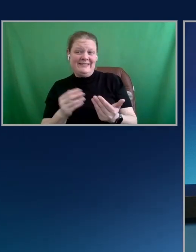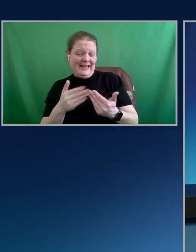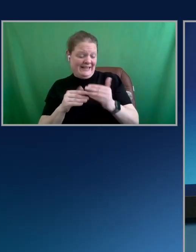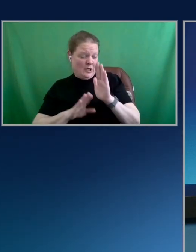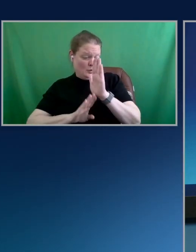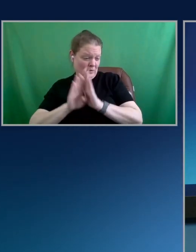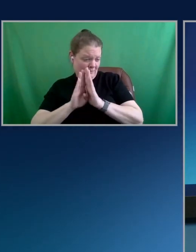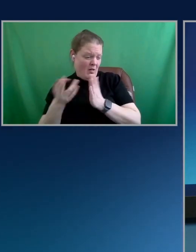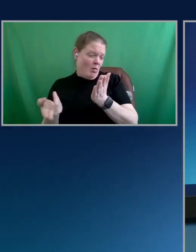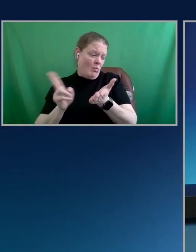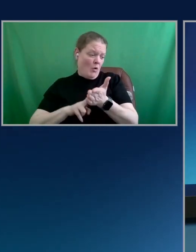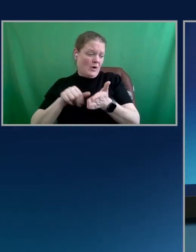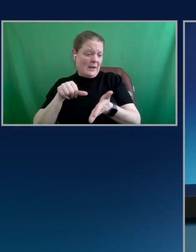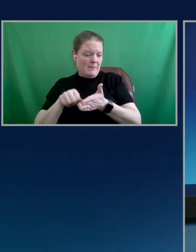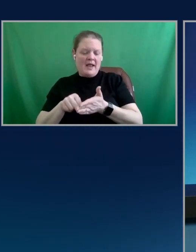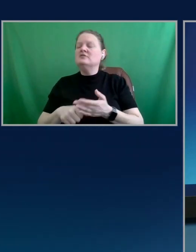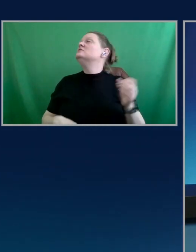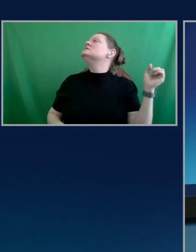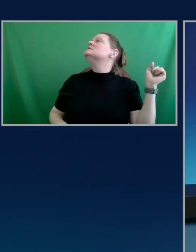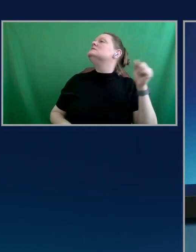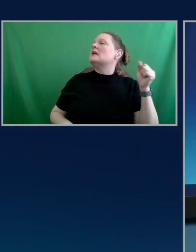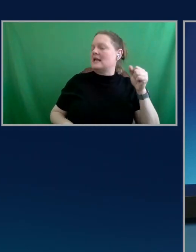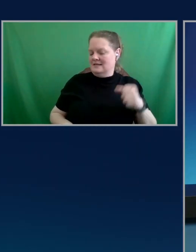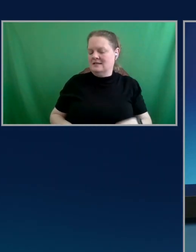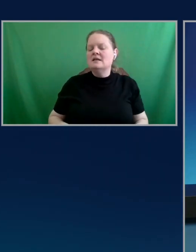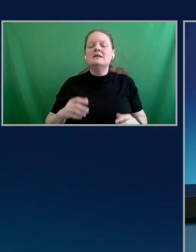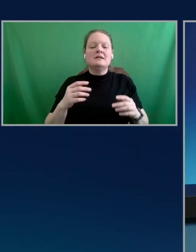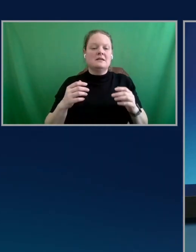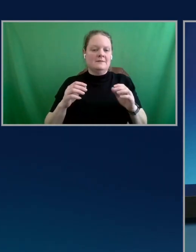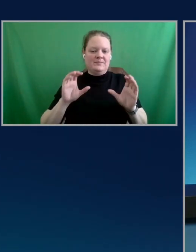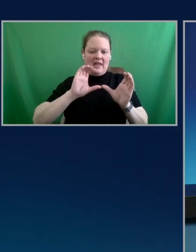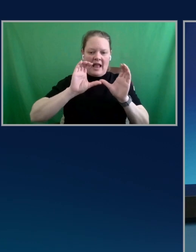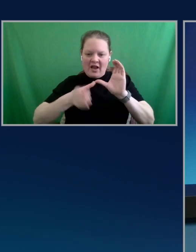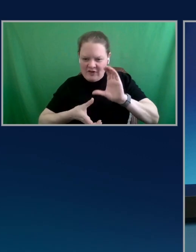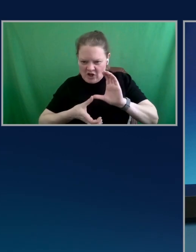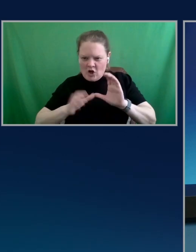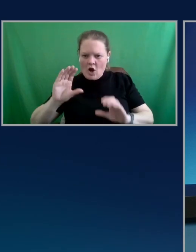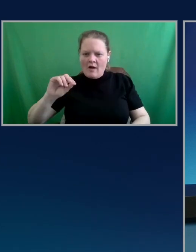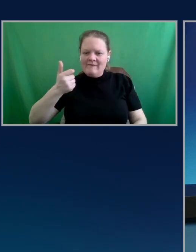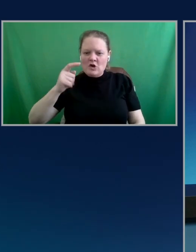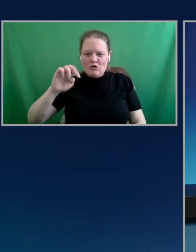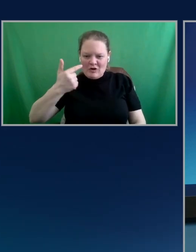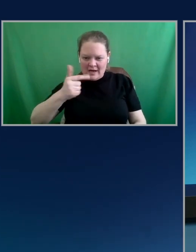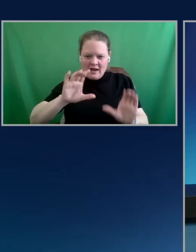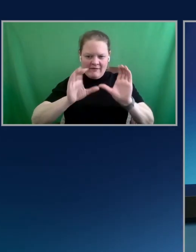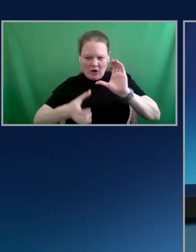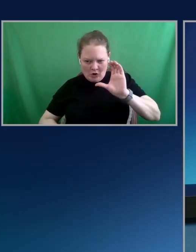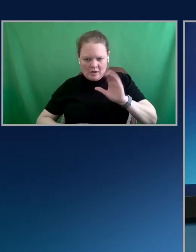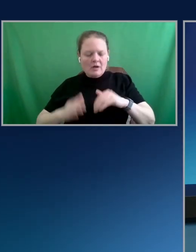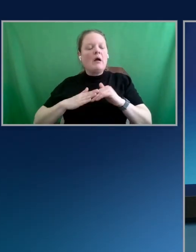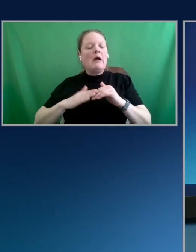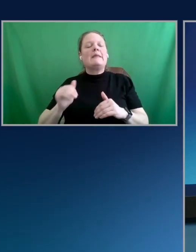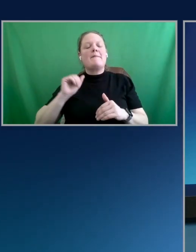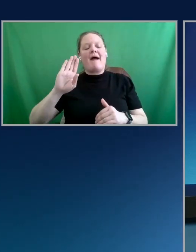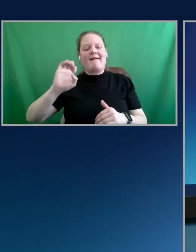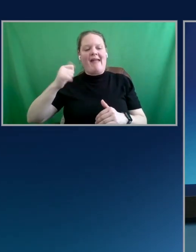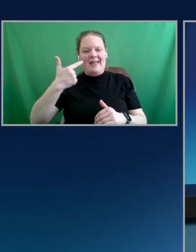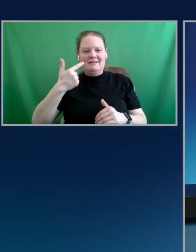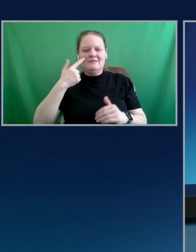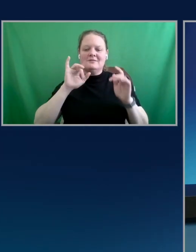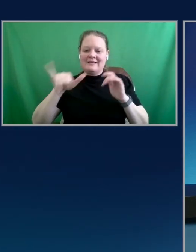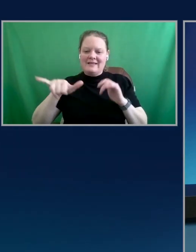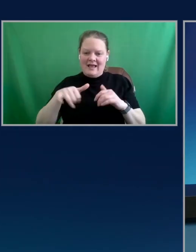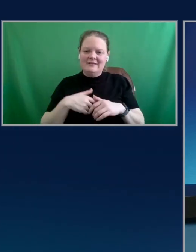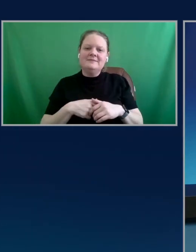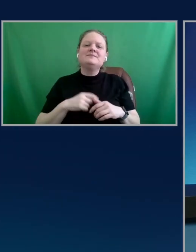with Amplify. Yes. Yes. And so configuring auth on your backend looks just like this. so if I wanted to change the